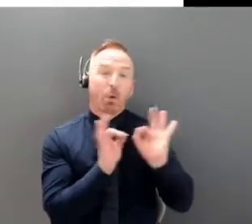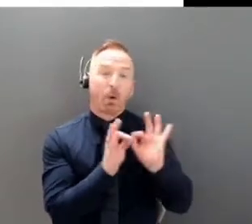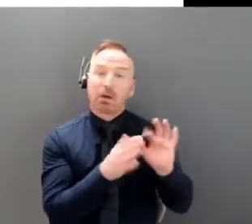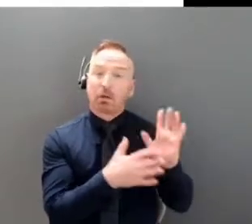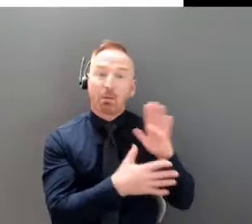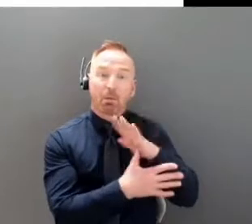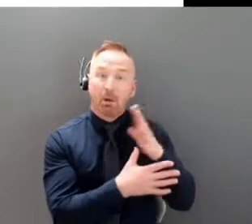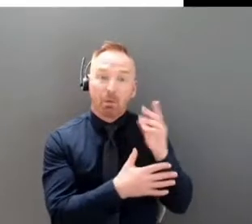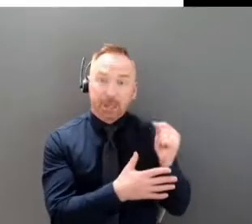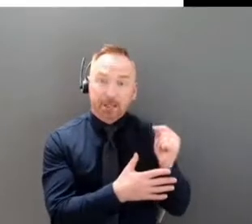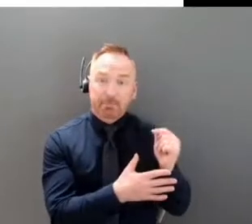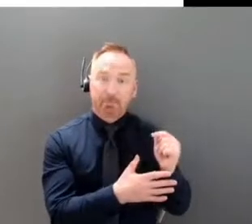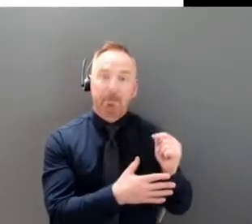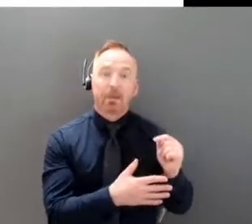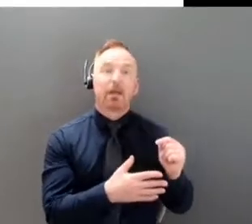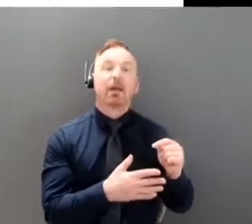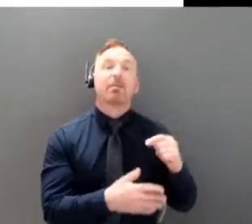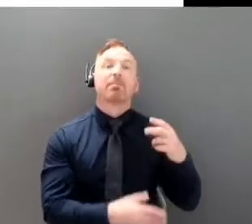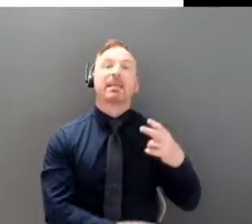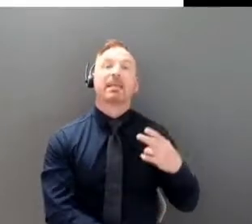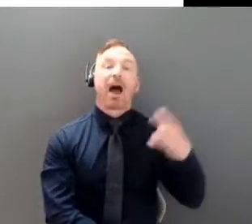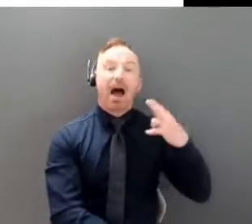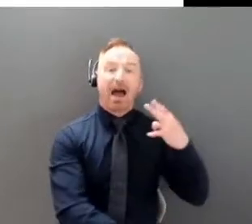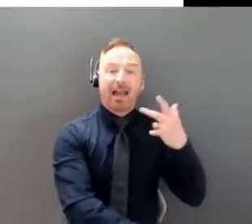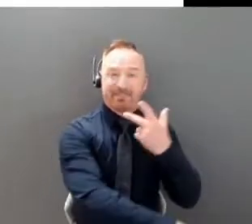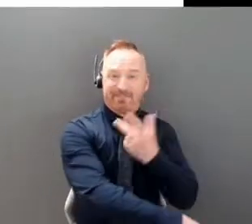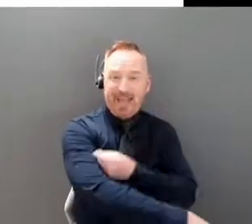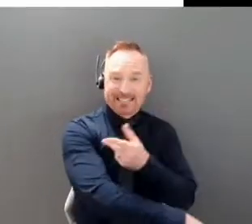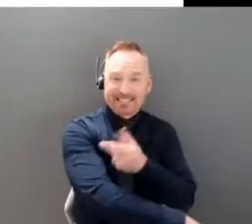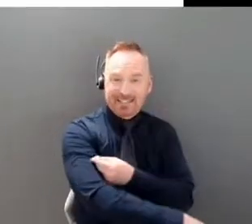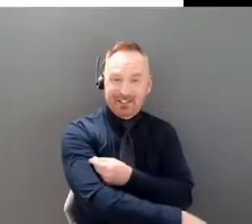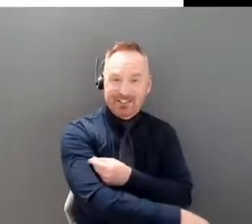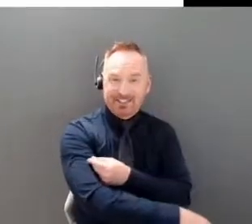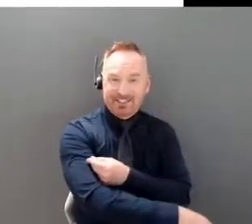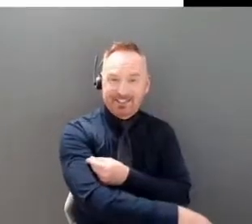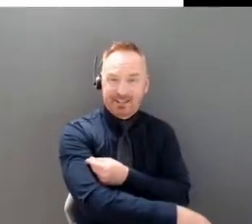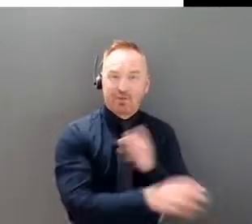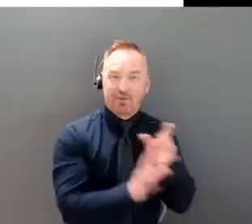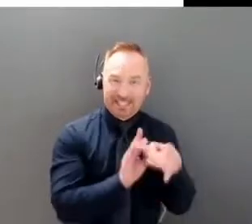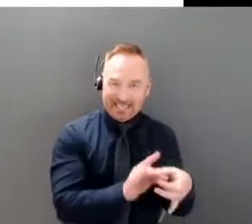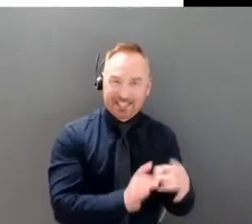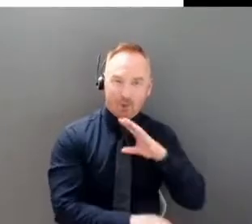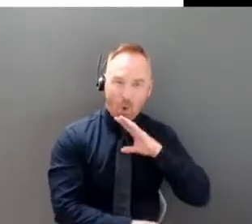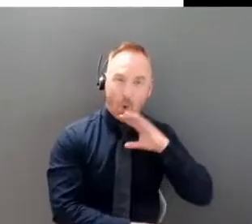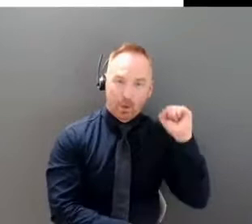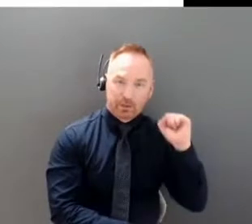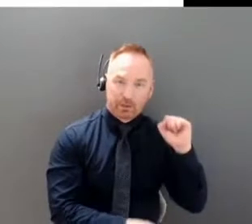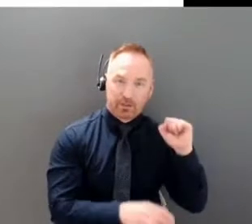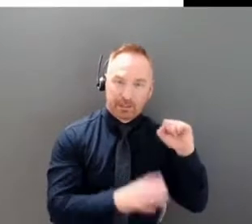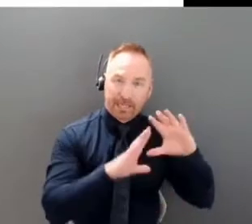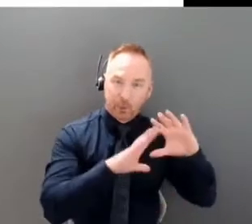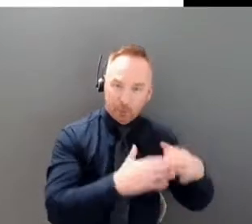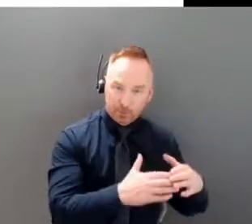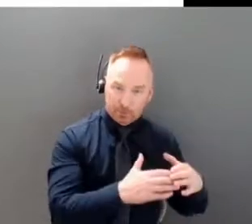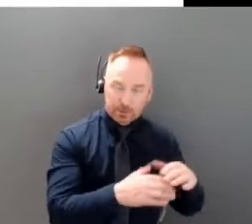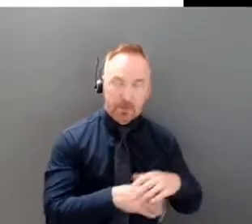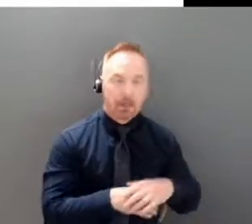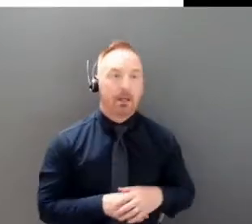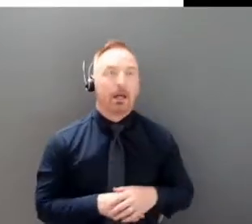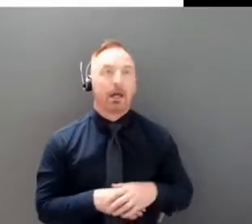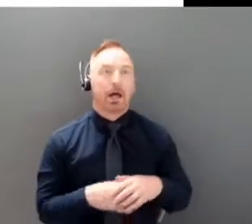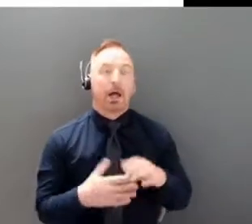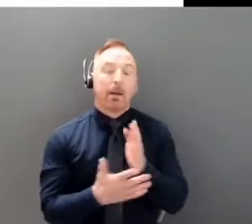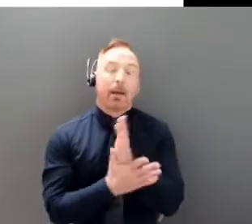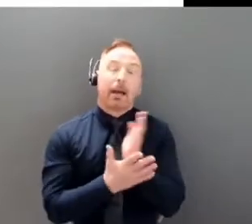we have very high vaccine uptake rates in our older age groups. The next thing is that if you